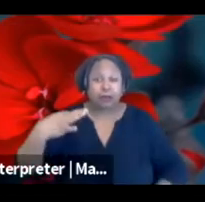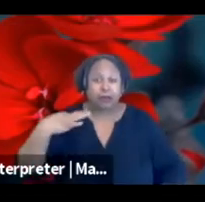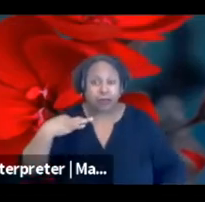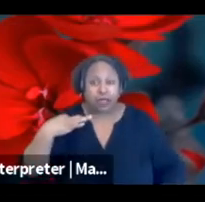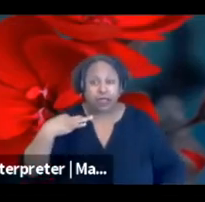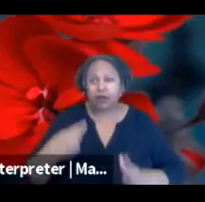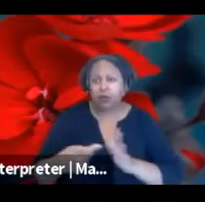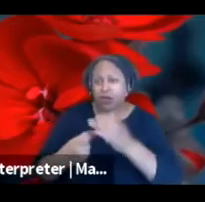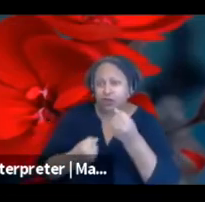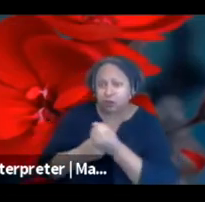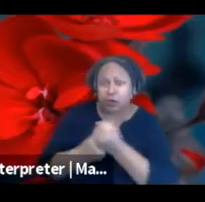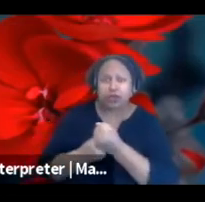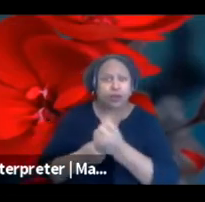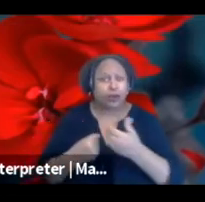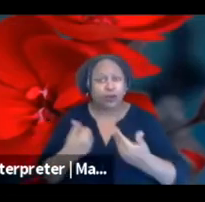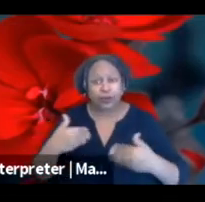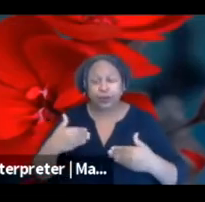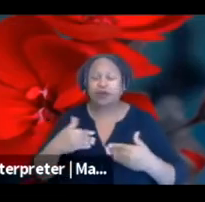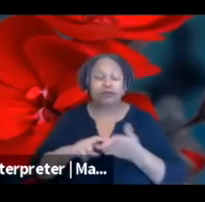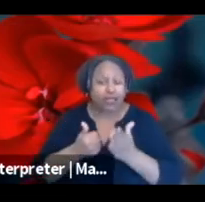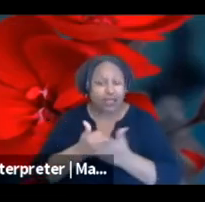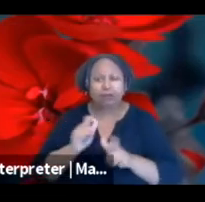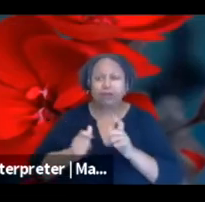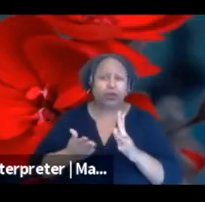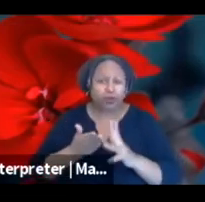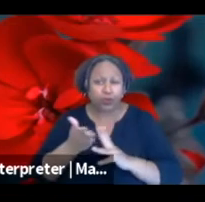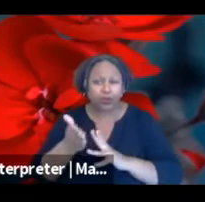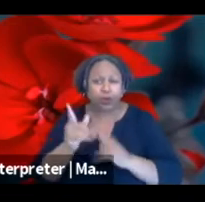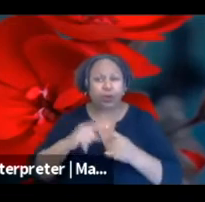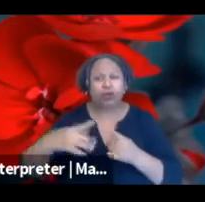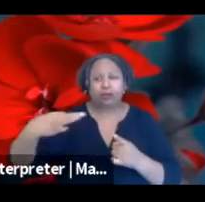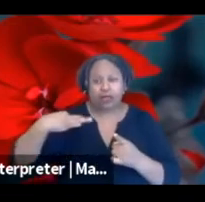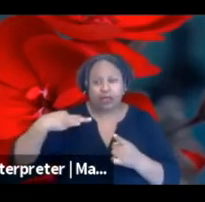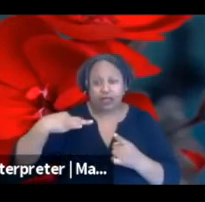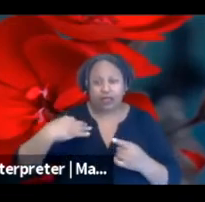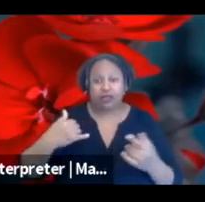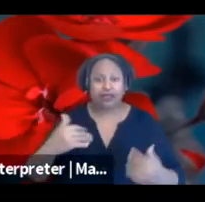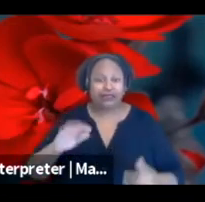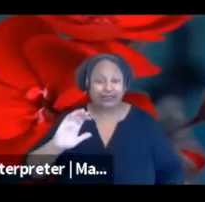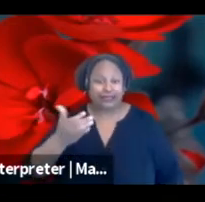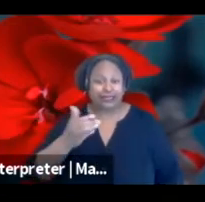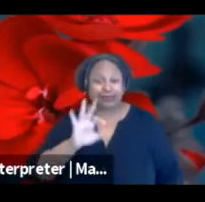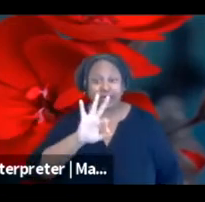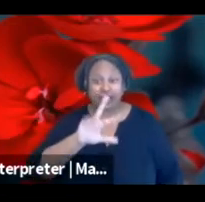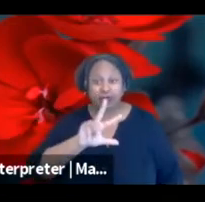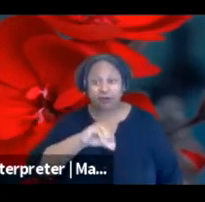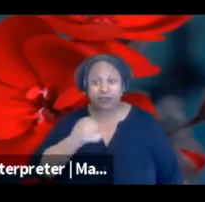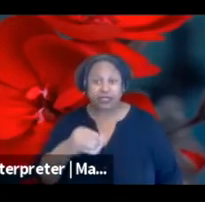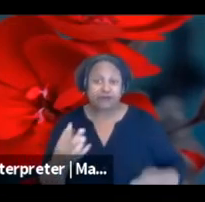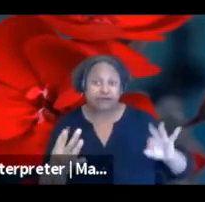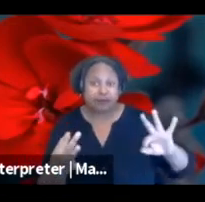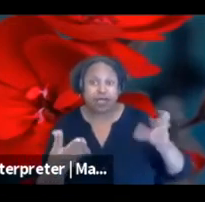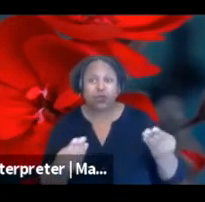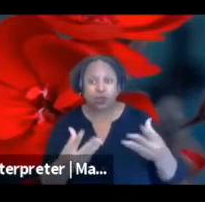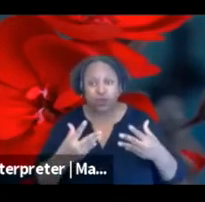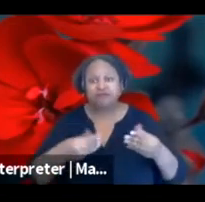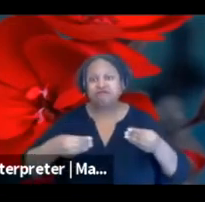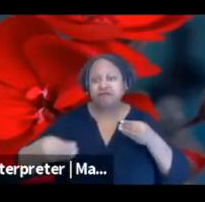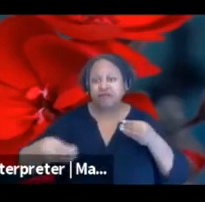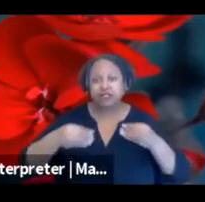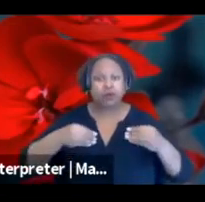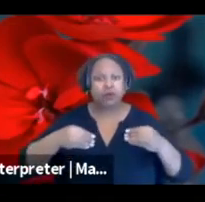people through and developing. So 93% were in favor of a rolling deadline